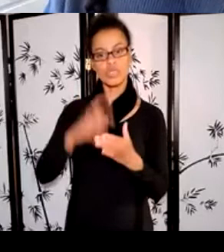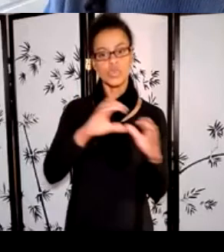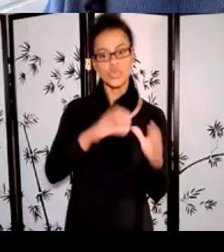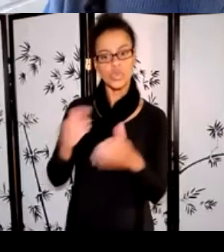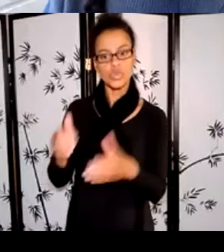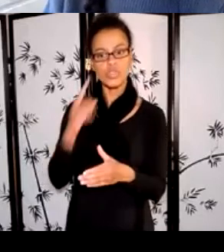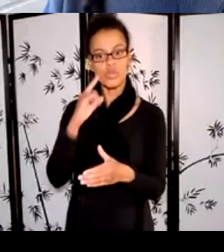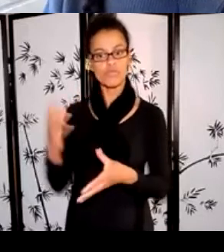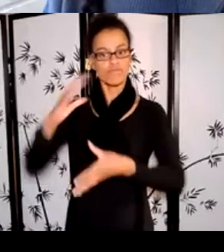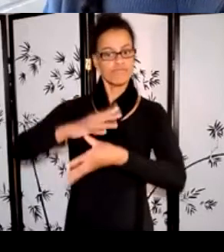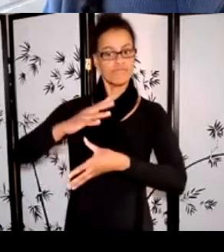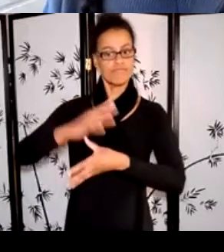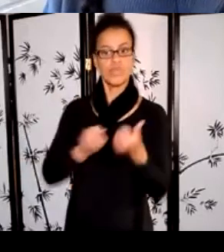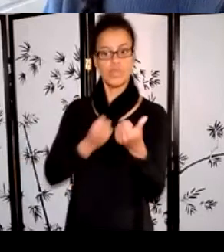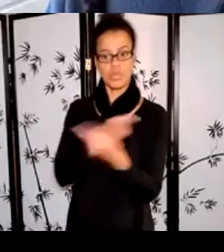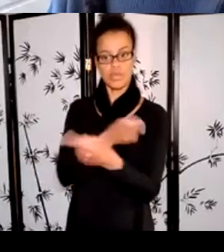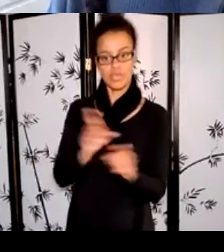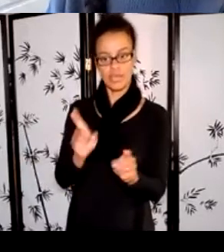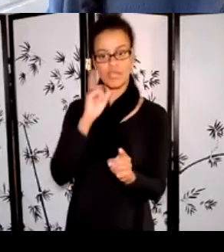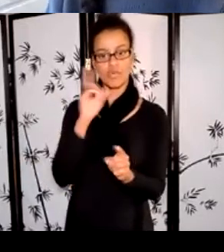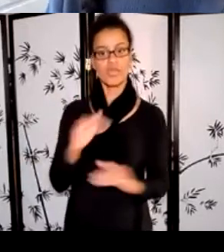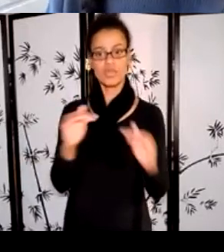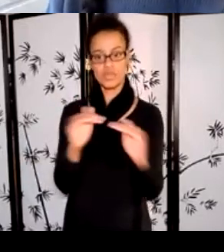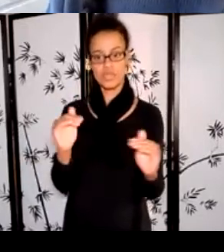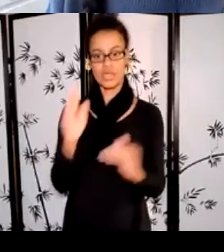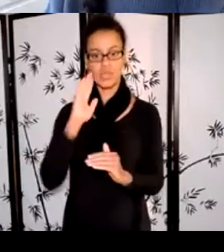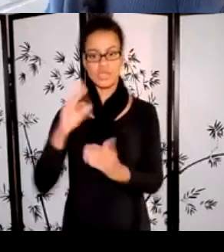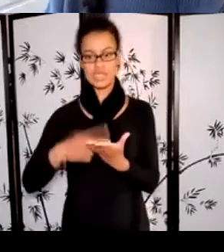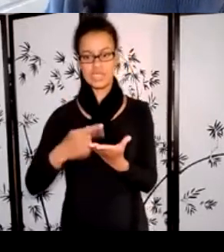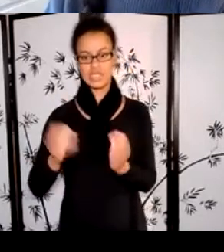equity measure for some of our programs, which I'll speak more about later on.